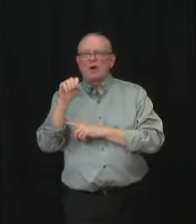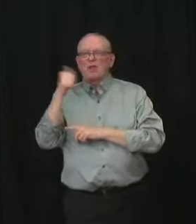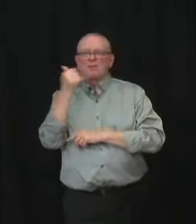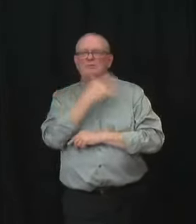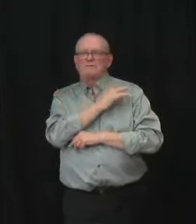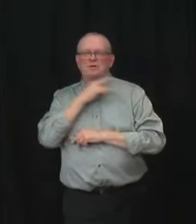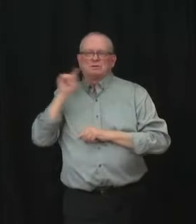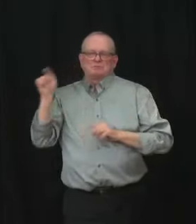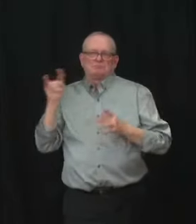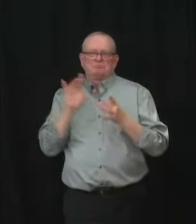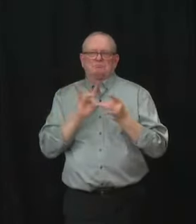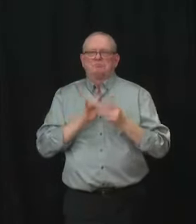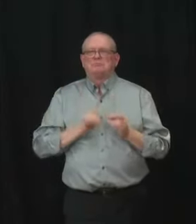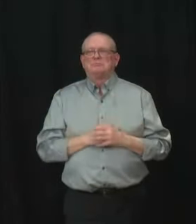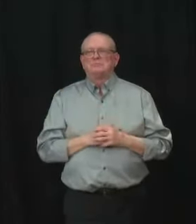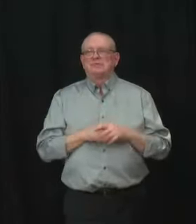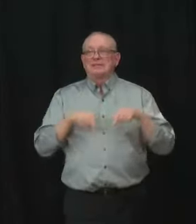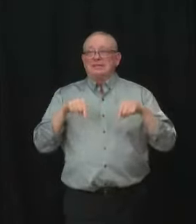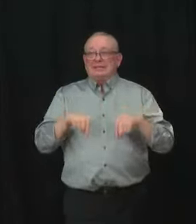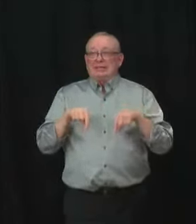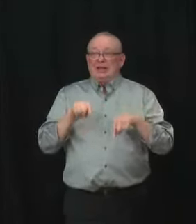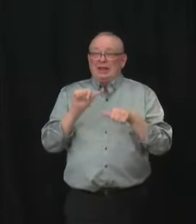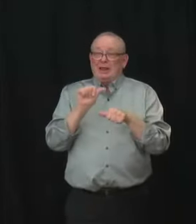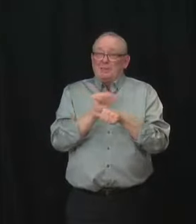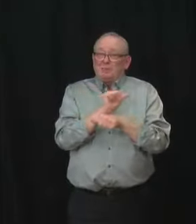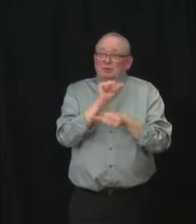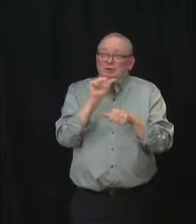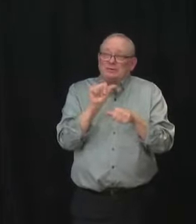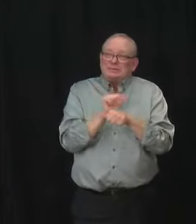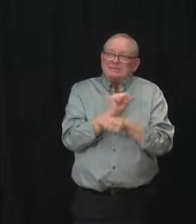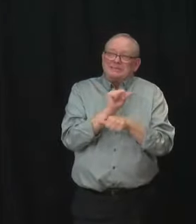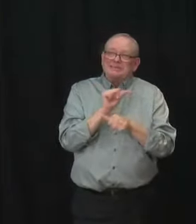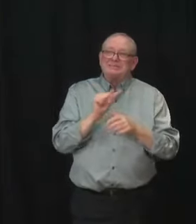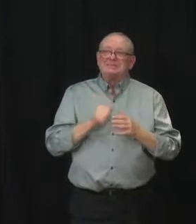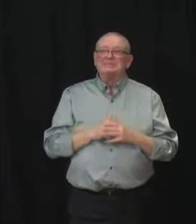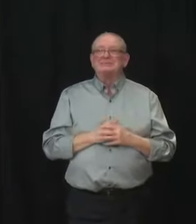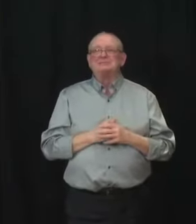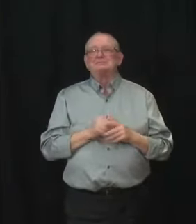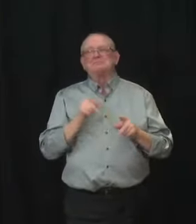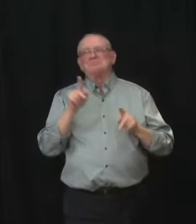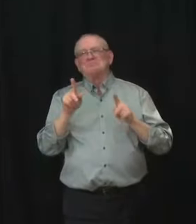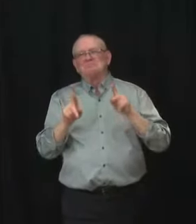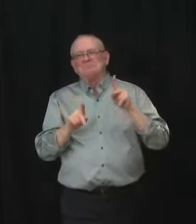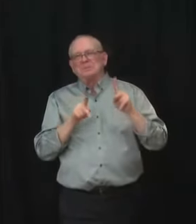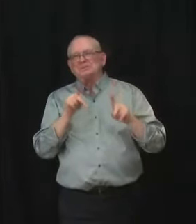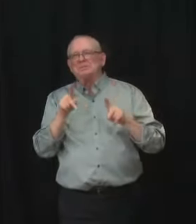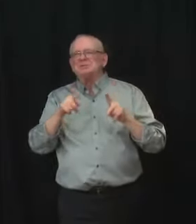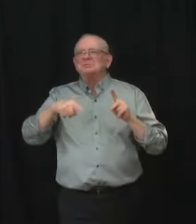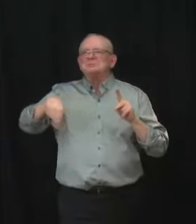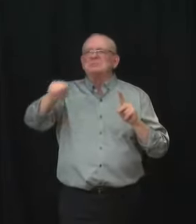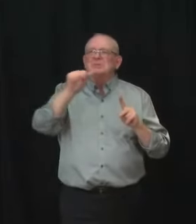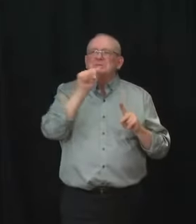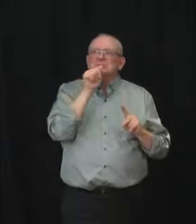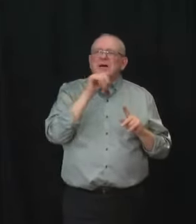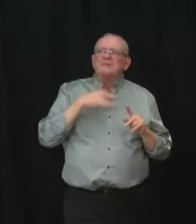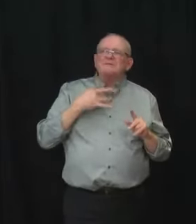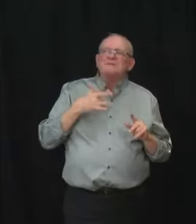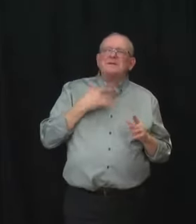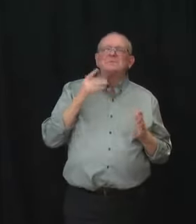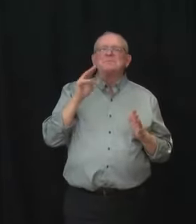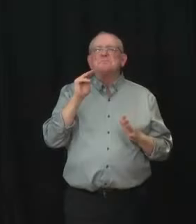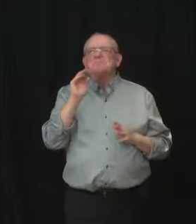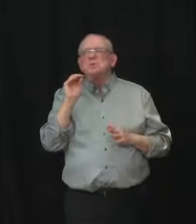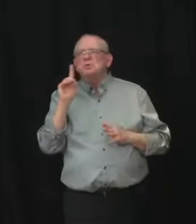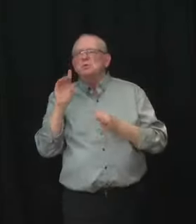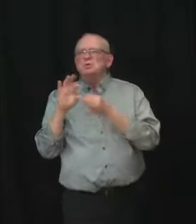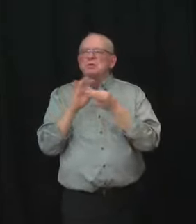prevailing mood is of Albertans with respect to restrictions? So if you could answer, when do you think that sustained